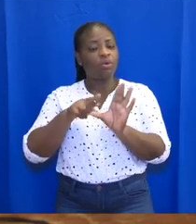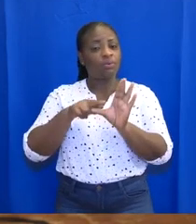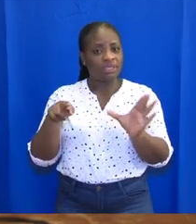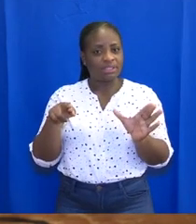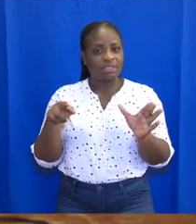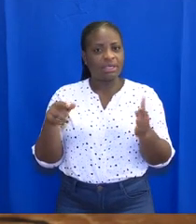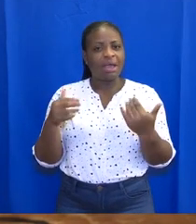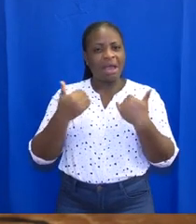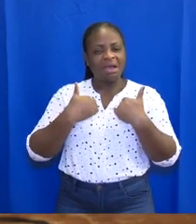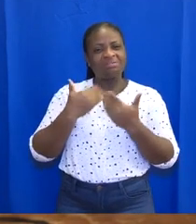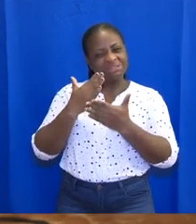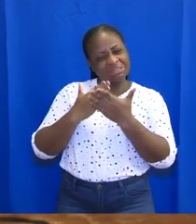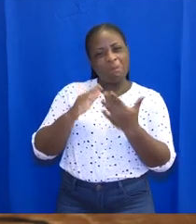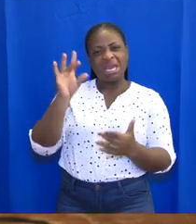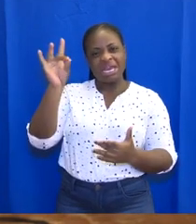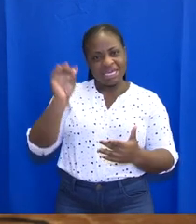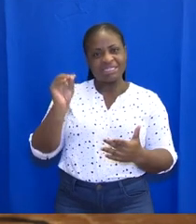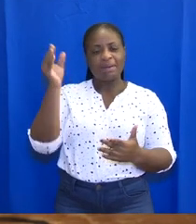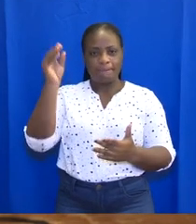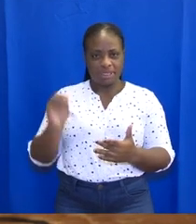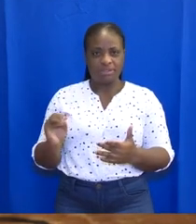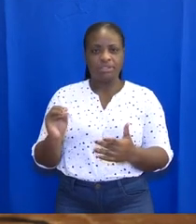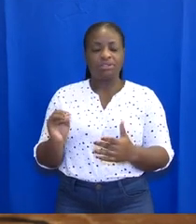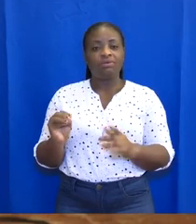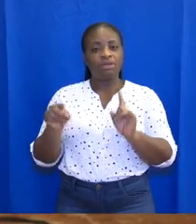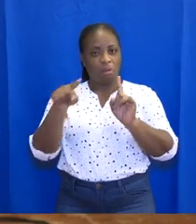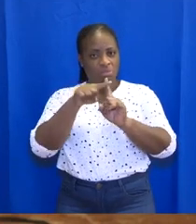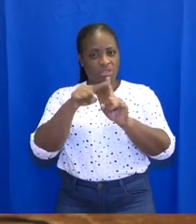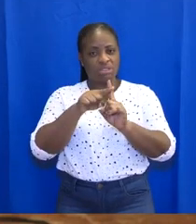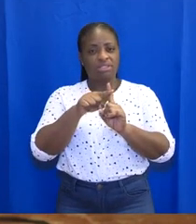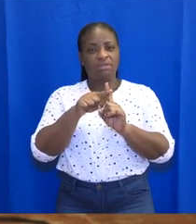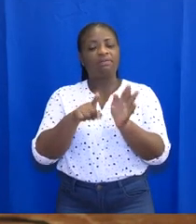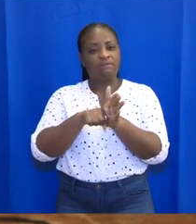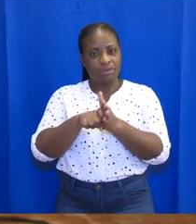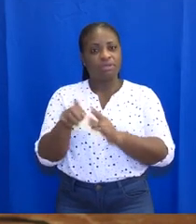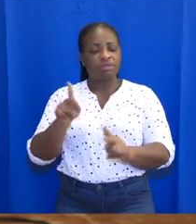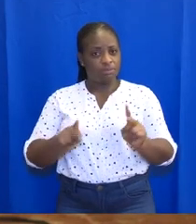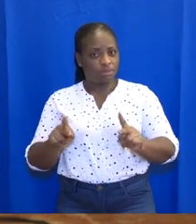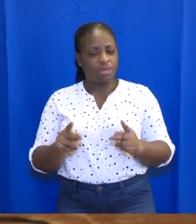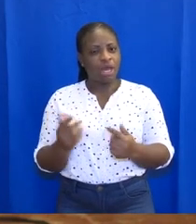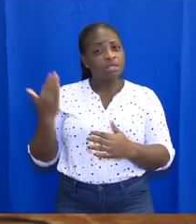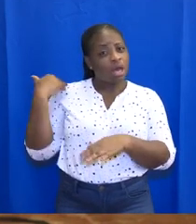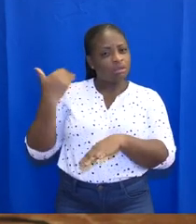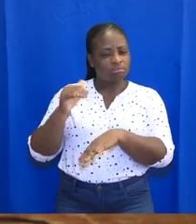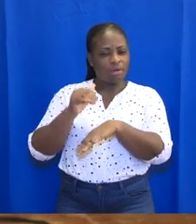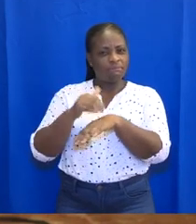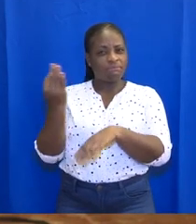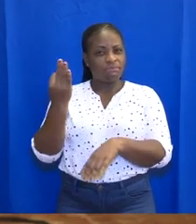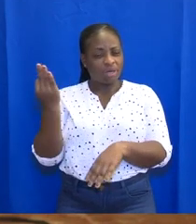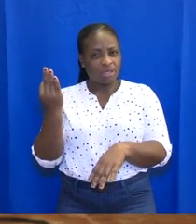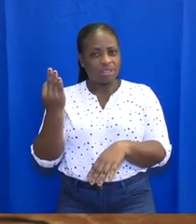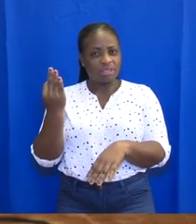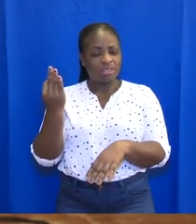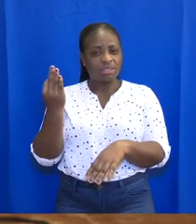account for some 80% of the active cases. As of Friday, 18 September